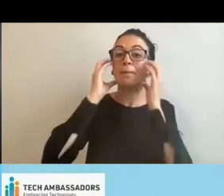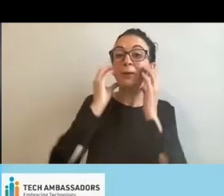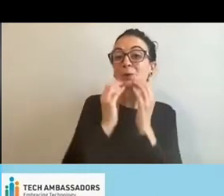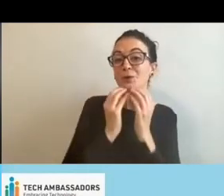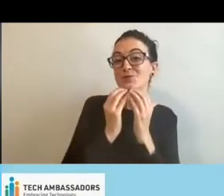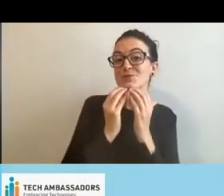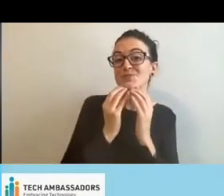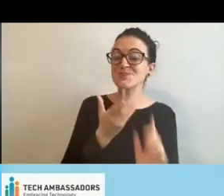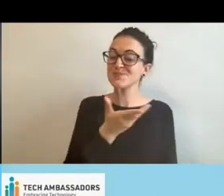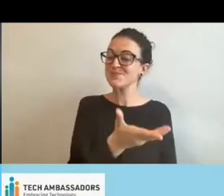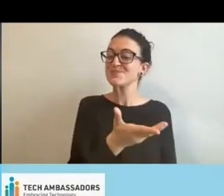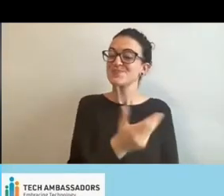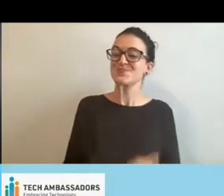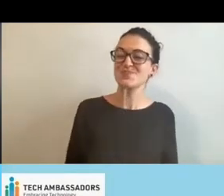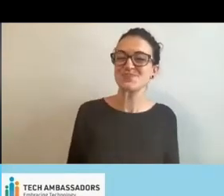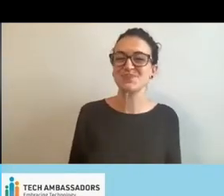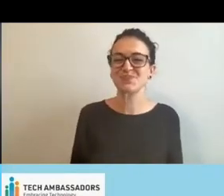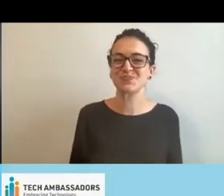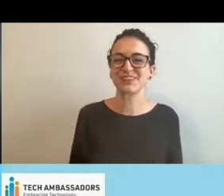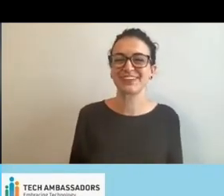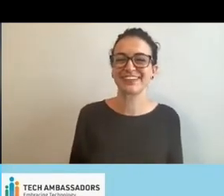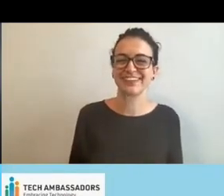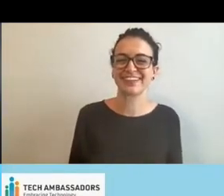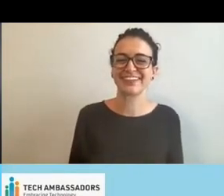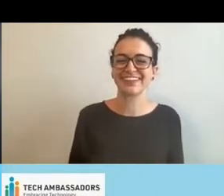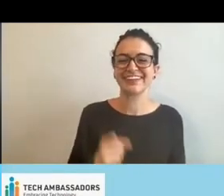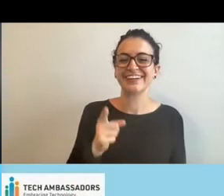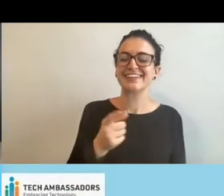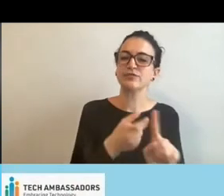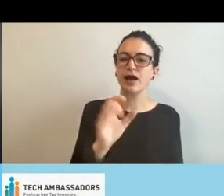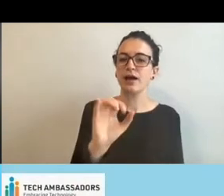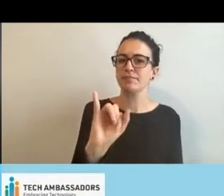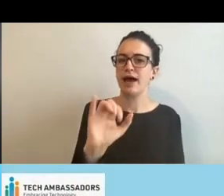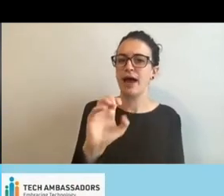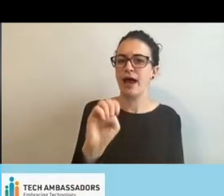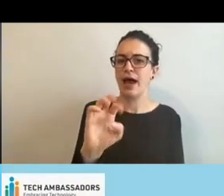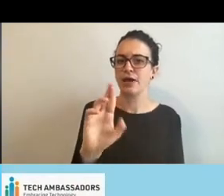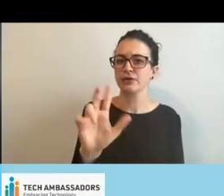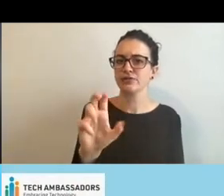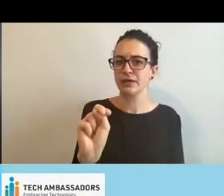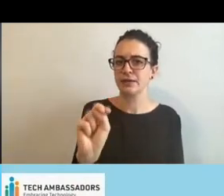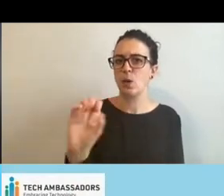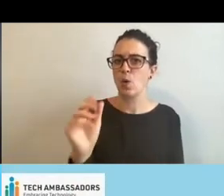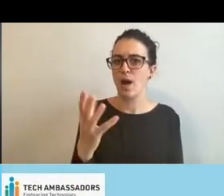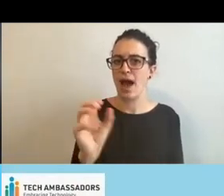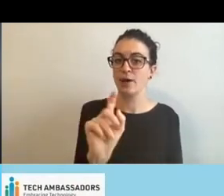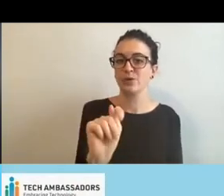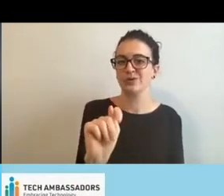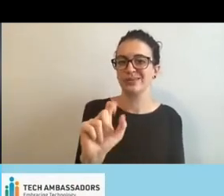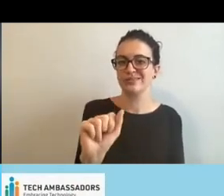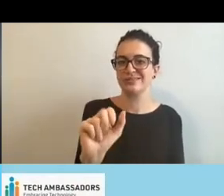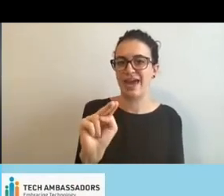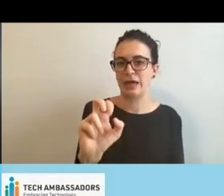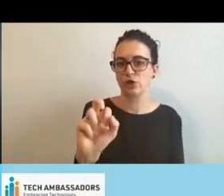And, uh, he is from Ironton, Ohio, Tanner Huff, Tanner, take it away. Tell us what